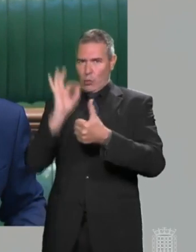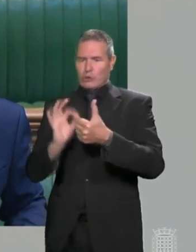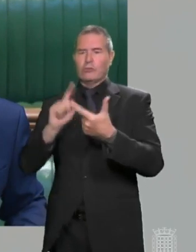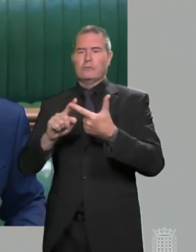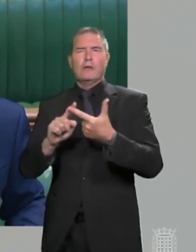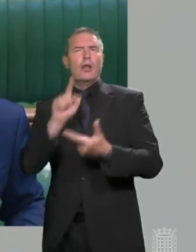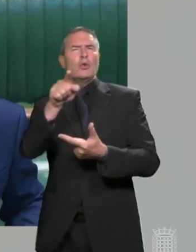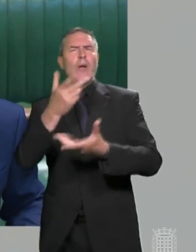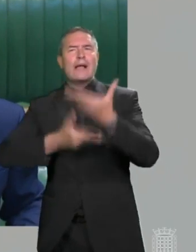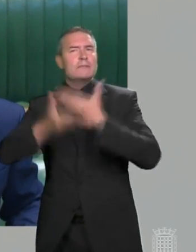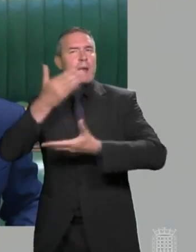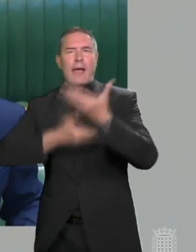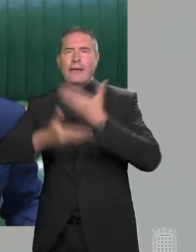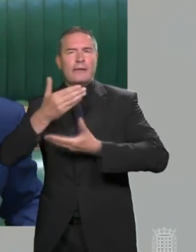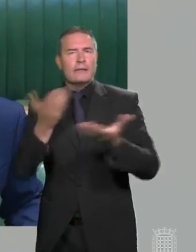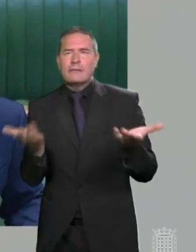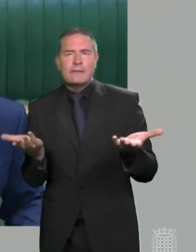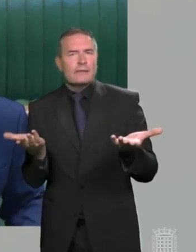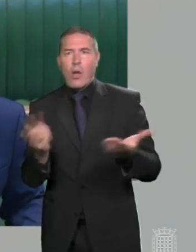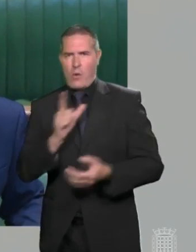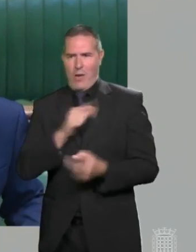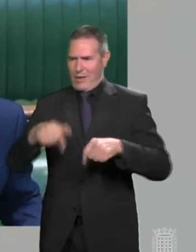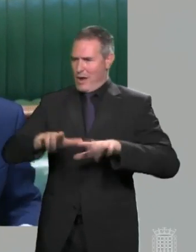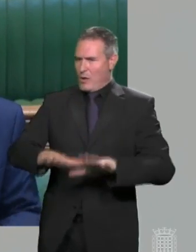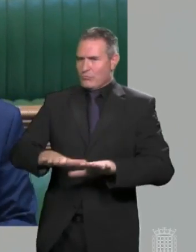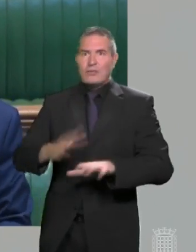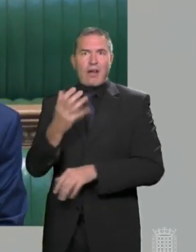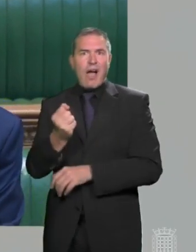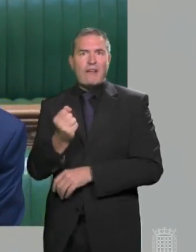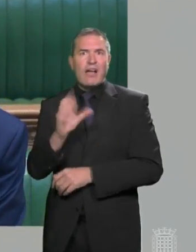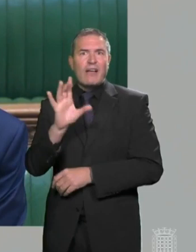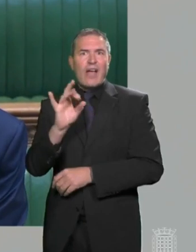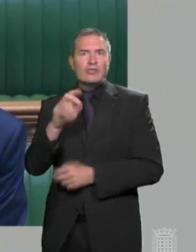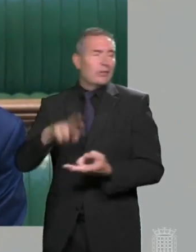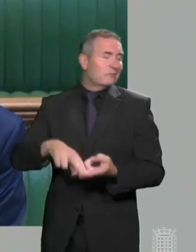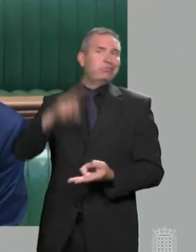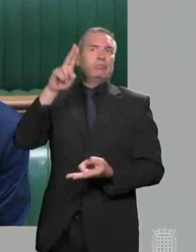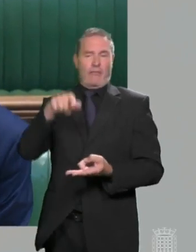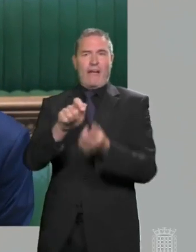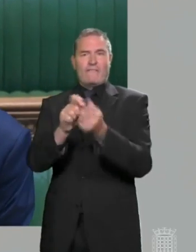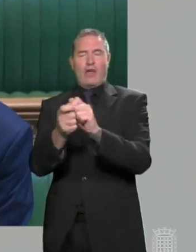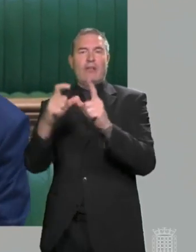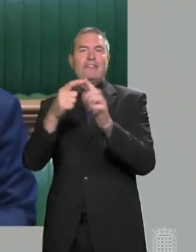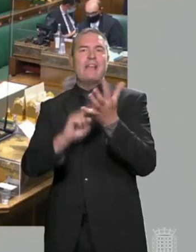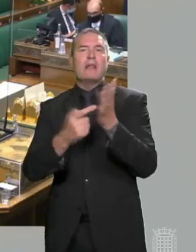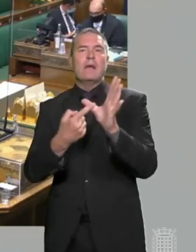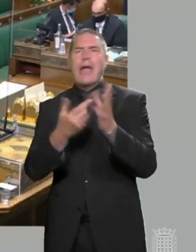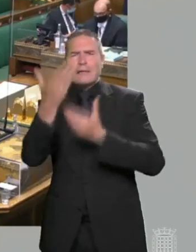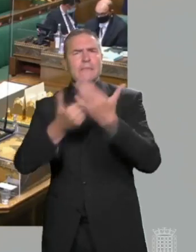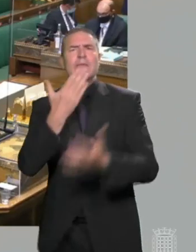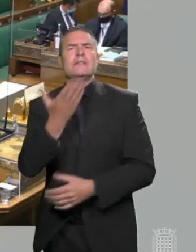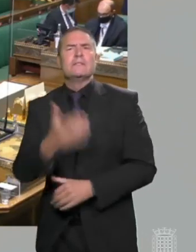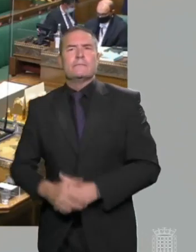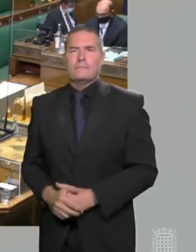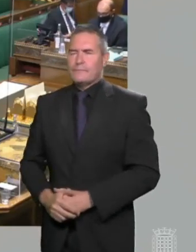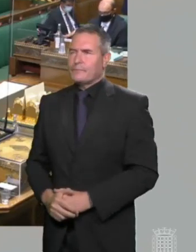is his explanation as to why Britain has such high rates of the Delta variation? What's his explanation? Madam